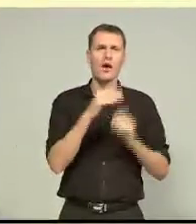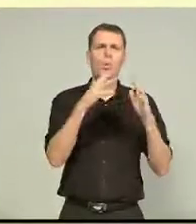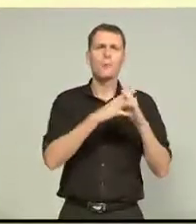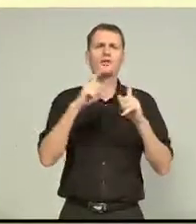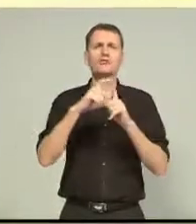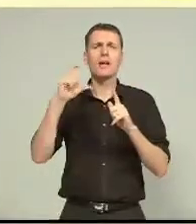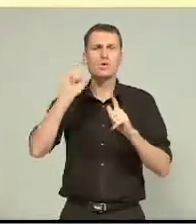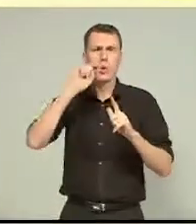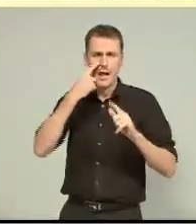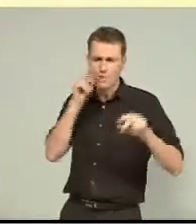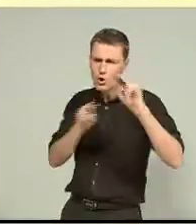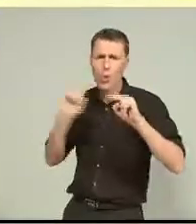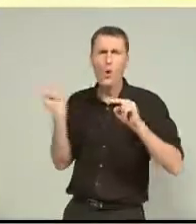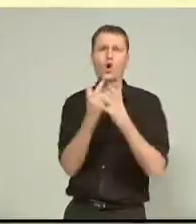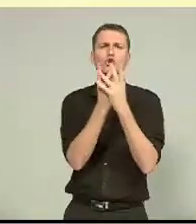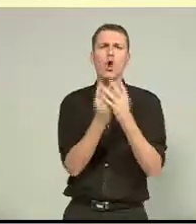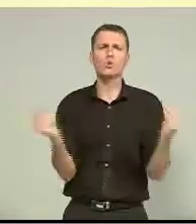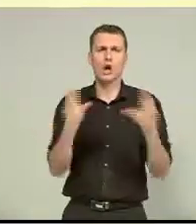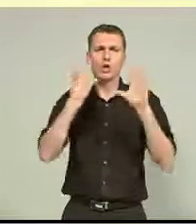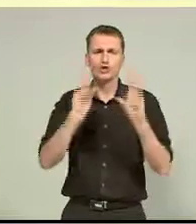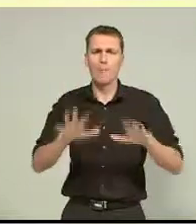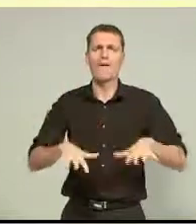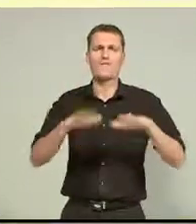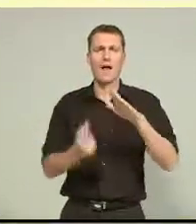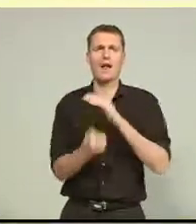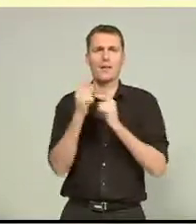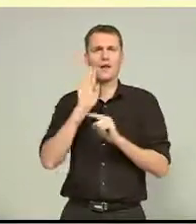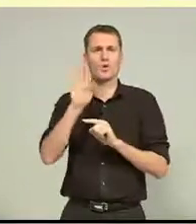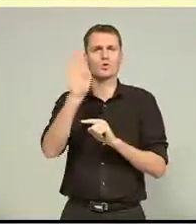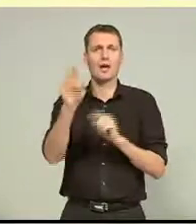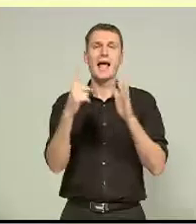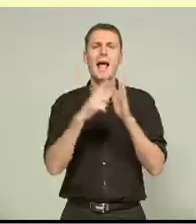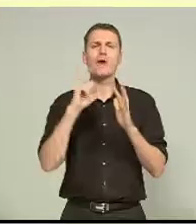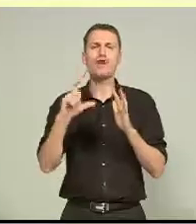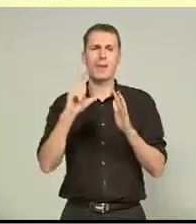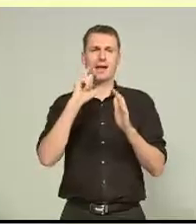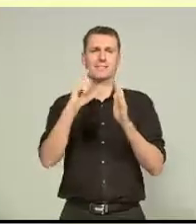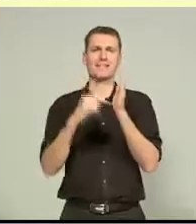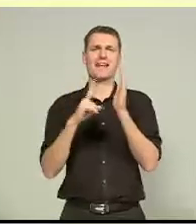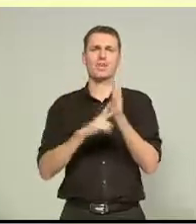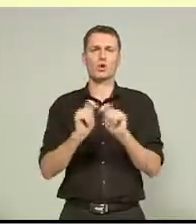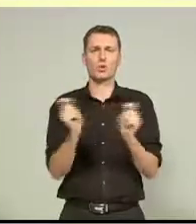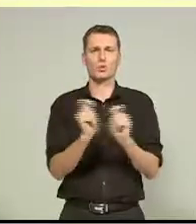at solutions to prevent significant flooding happening in the future. Emma Cropper, CTV News.